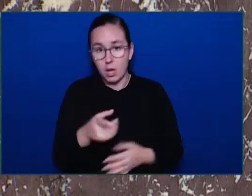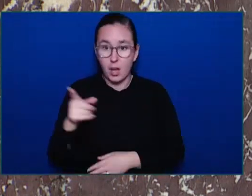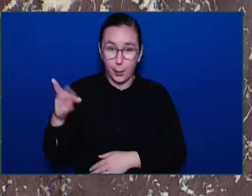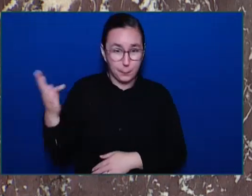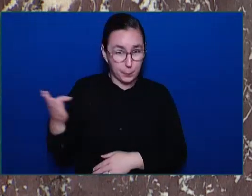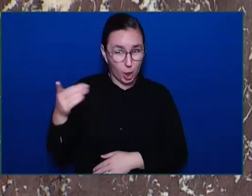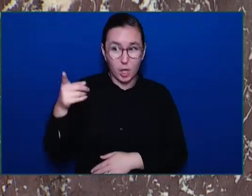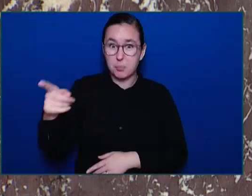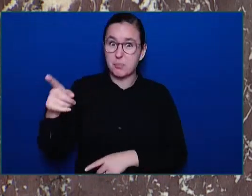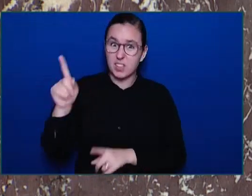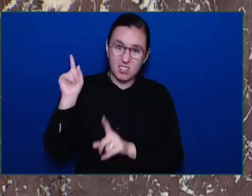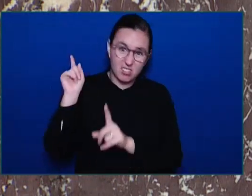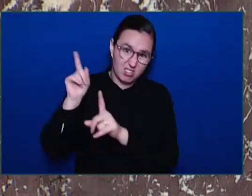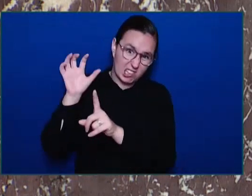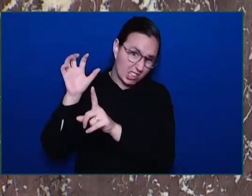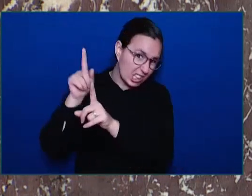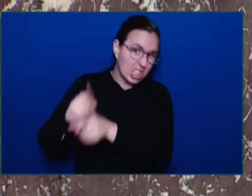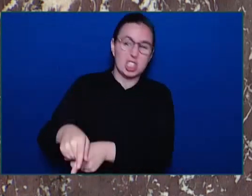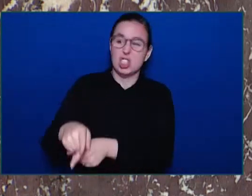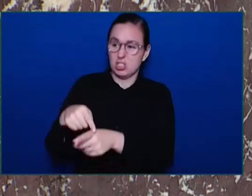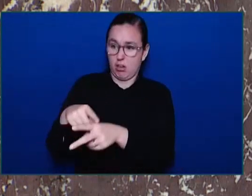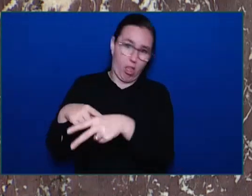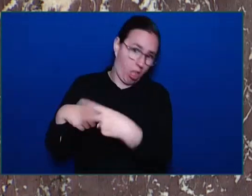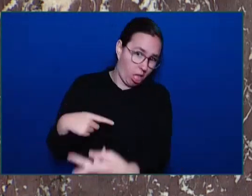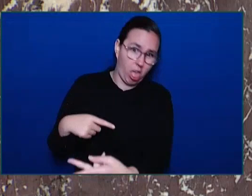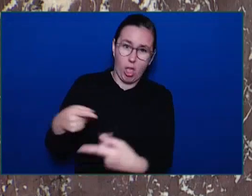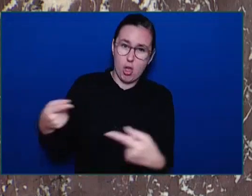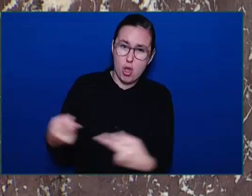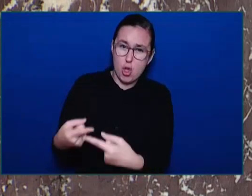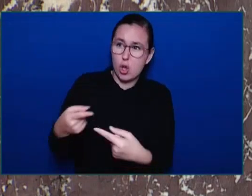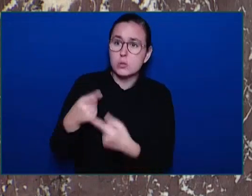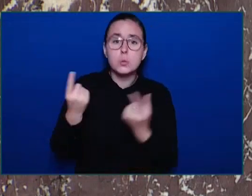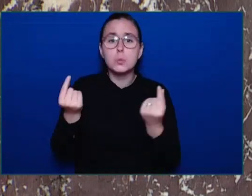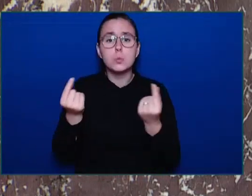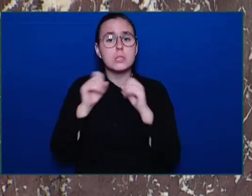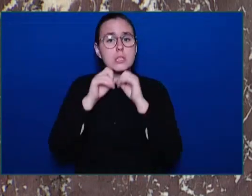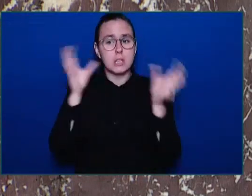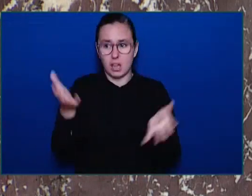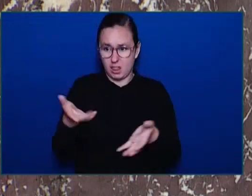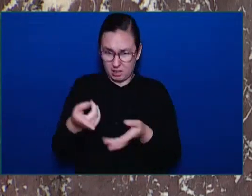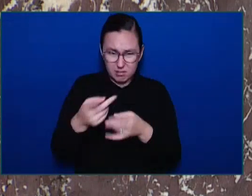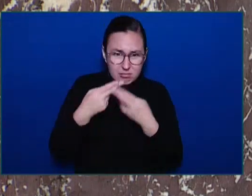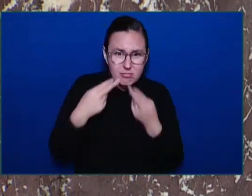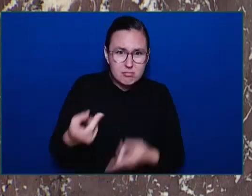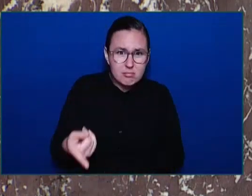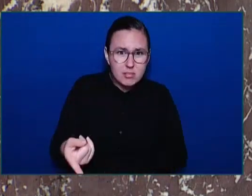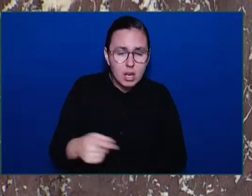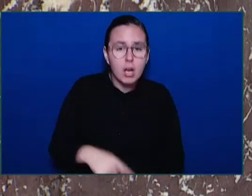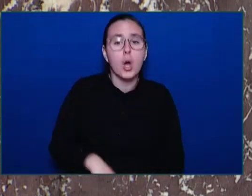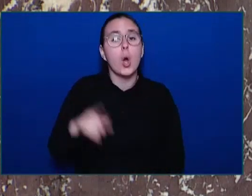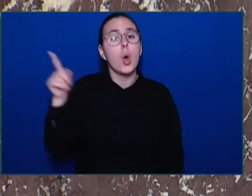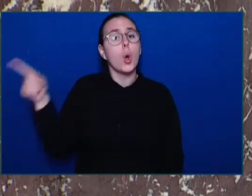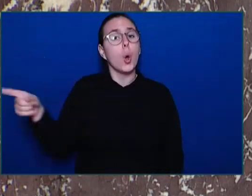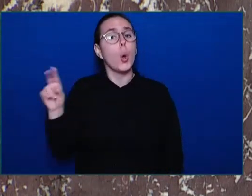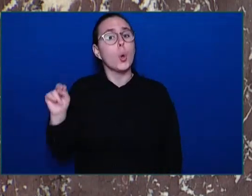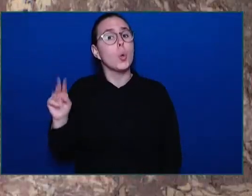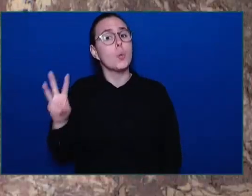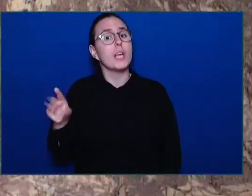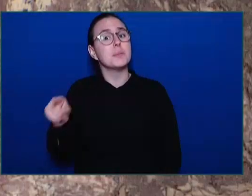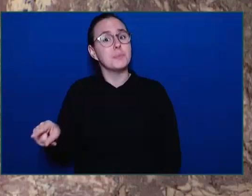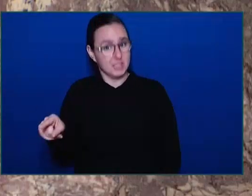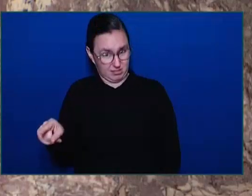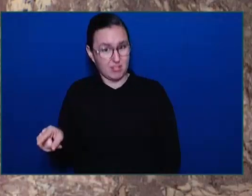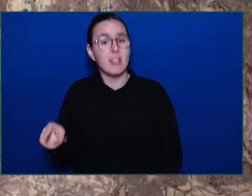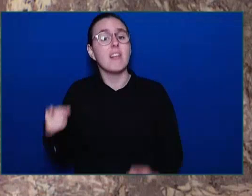sidewalk in an unprovoked attack. In New Westminster, a vicious random attack with a stun gun sent a